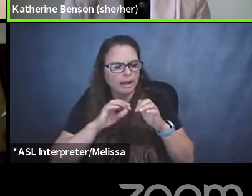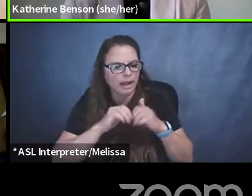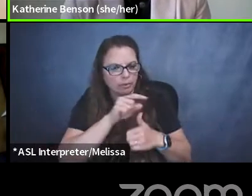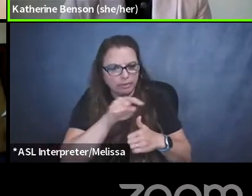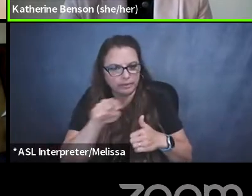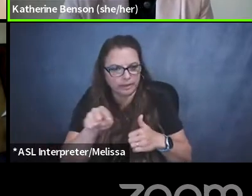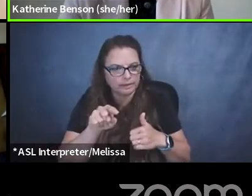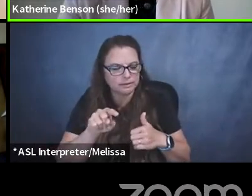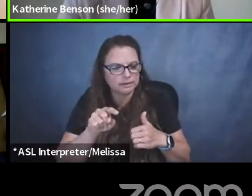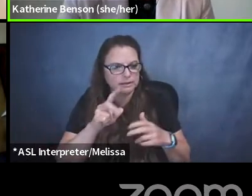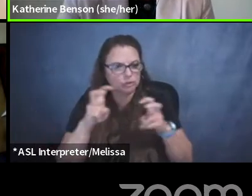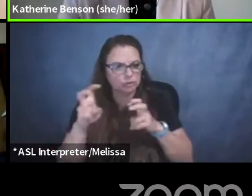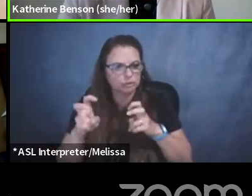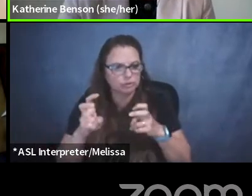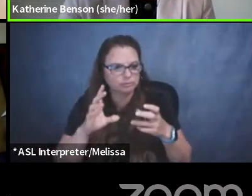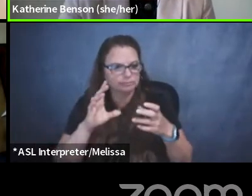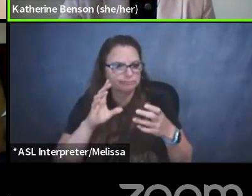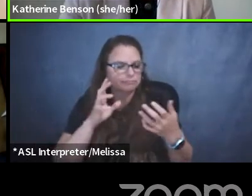to youth?